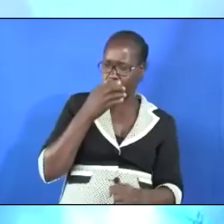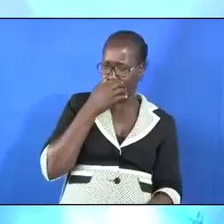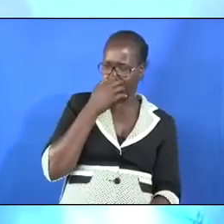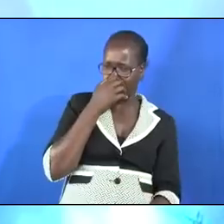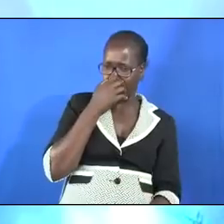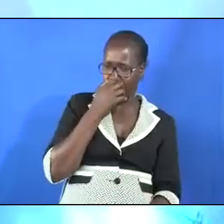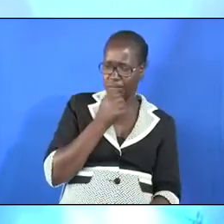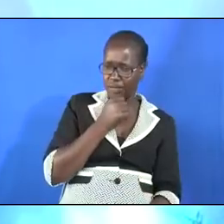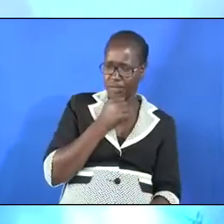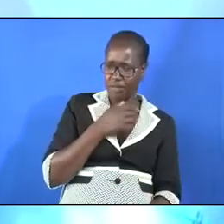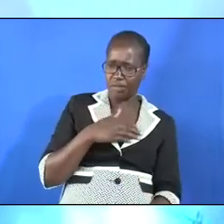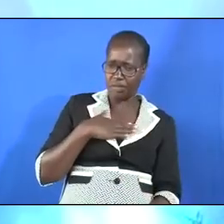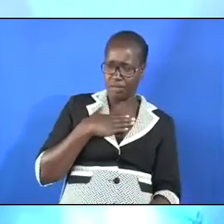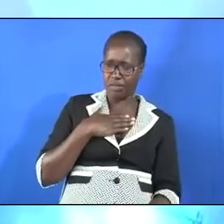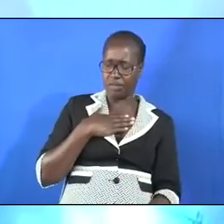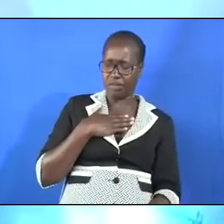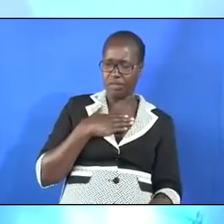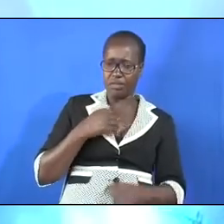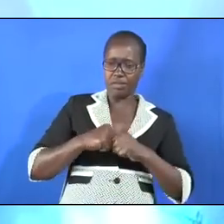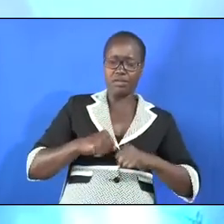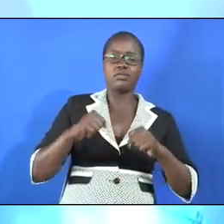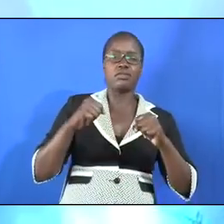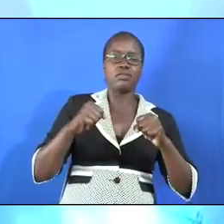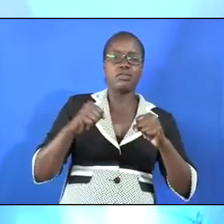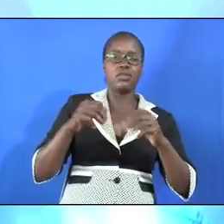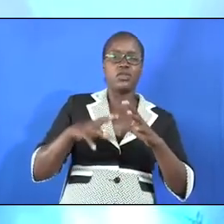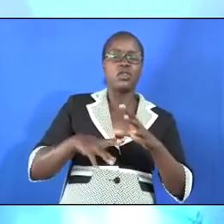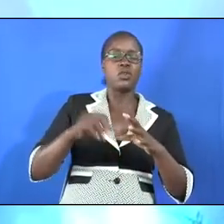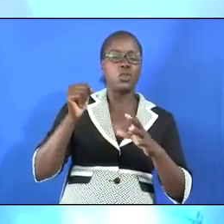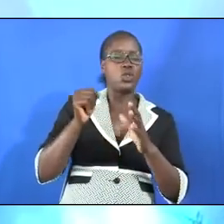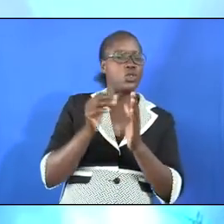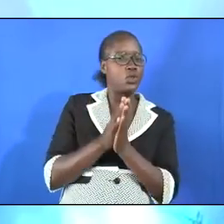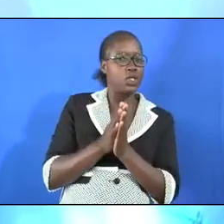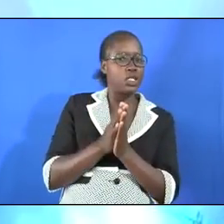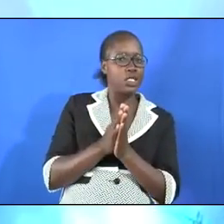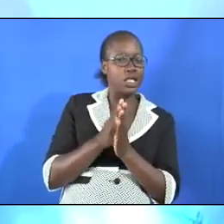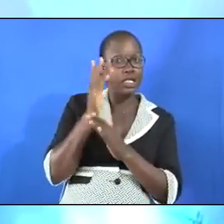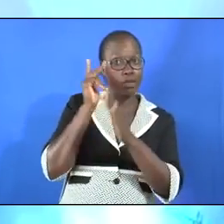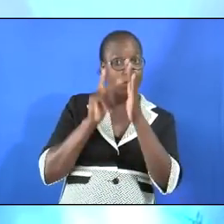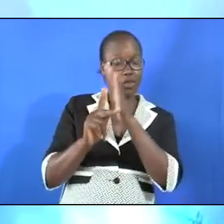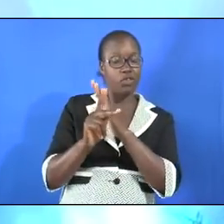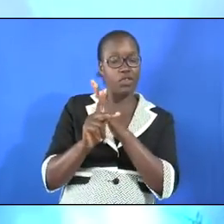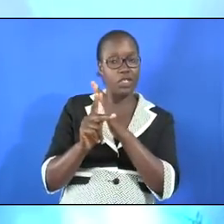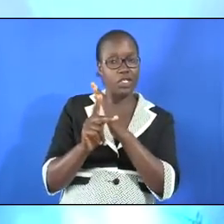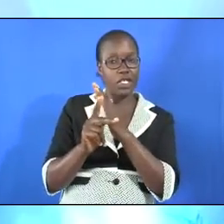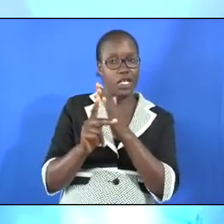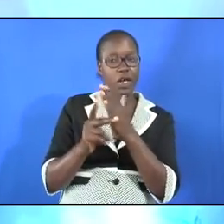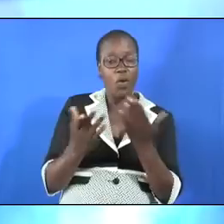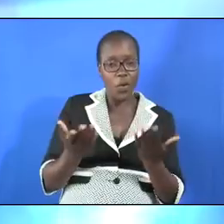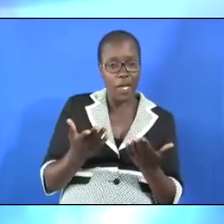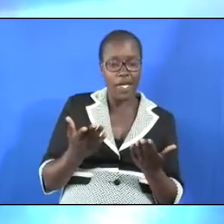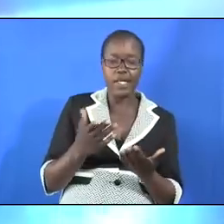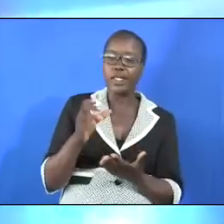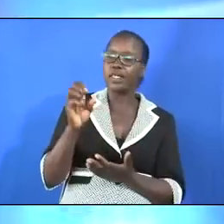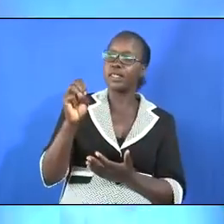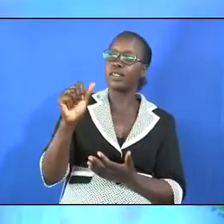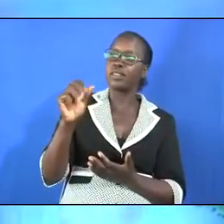that my master was with the prophet who is in Samaria